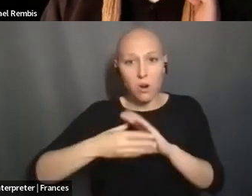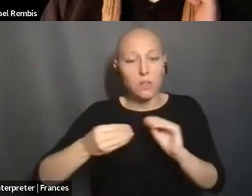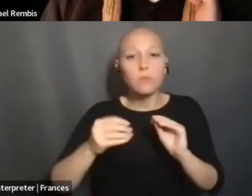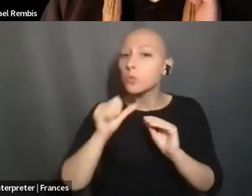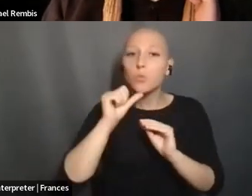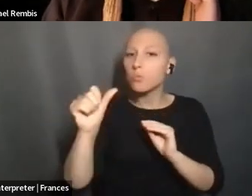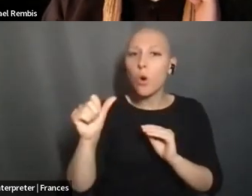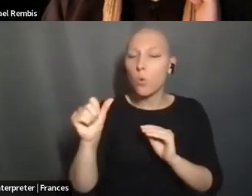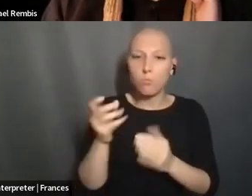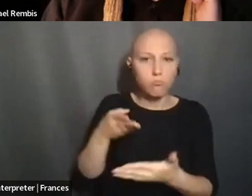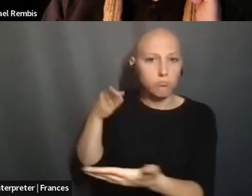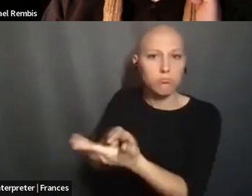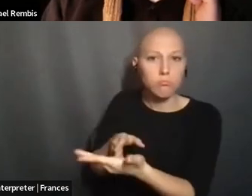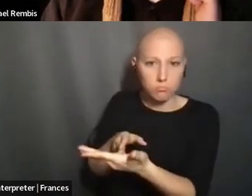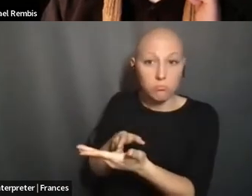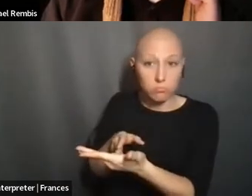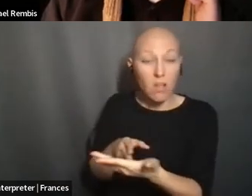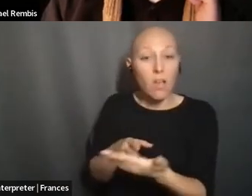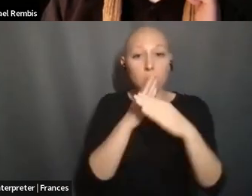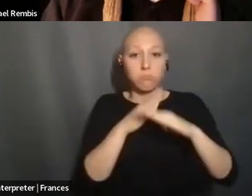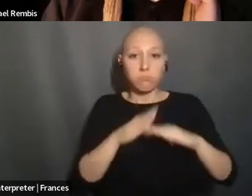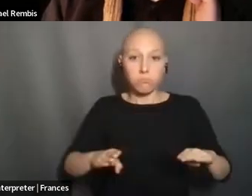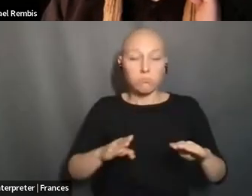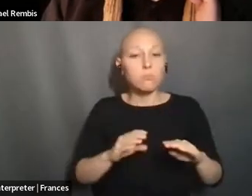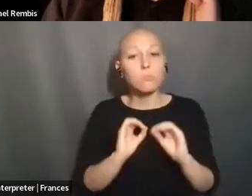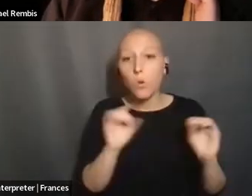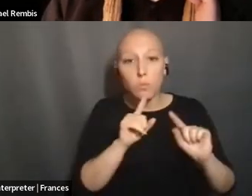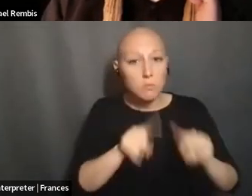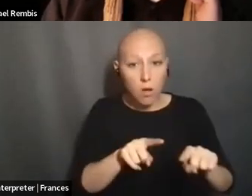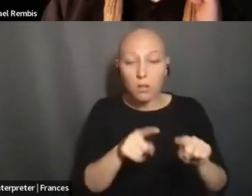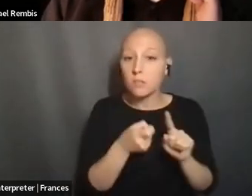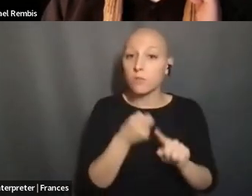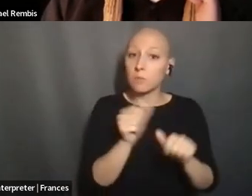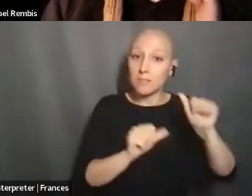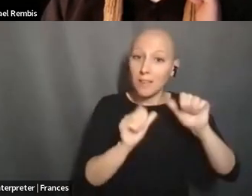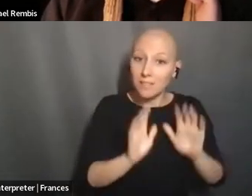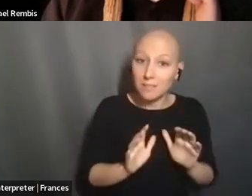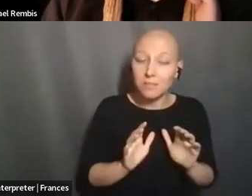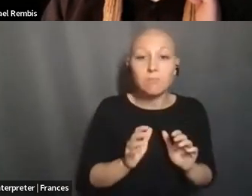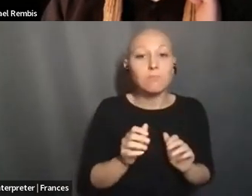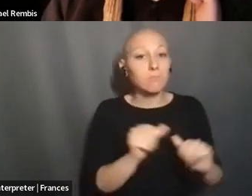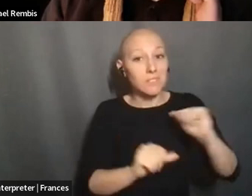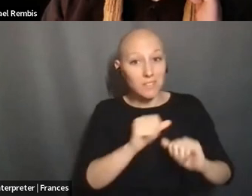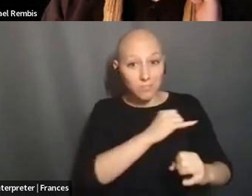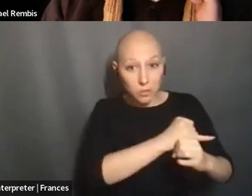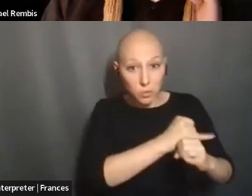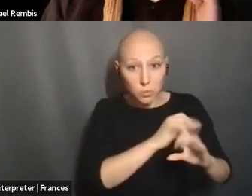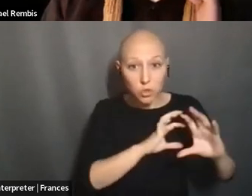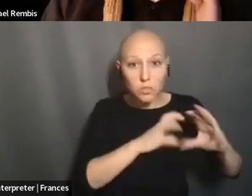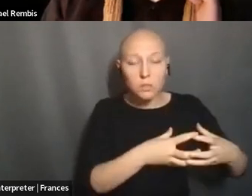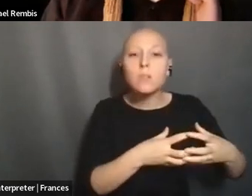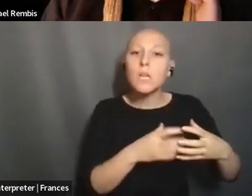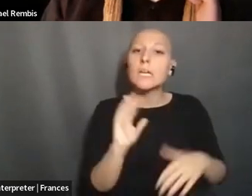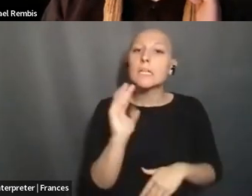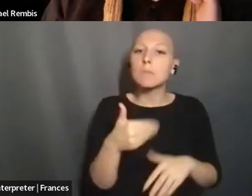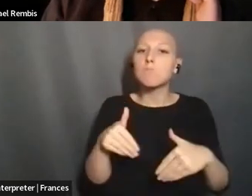THE LACK OF RESPONSE BY, BY SCIENTISTS AND SCIENTIFIC INSTITUTIONS IS SEEN AS A KIND OF PASSIVE FORM OF ASSENT. I